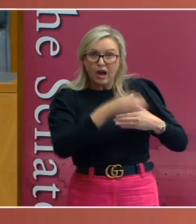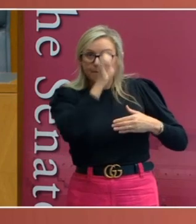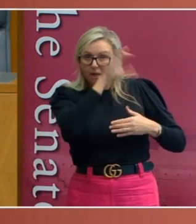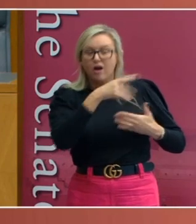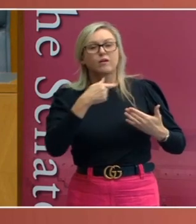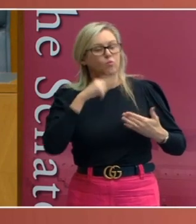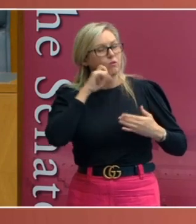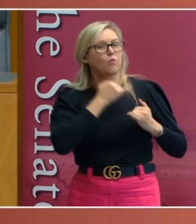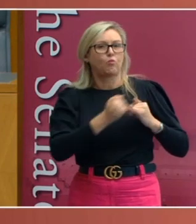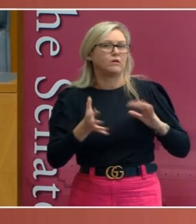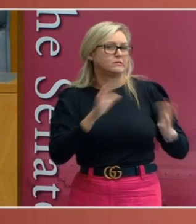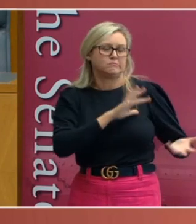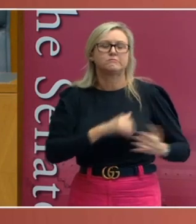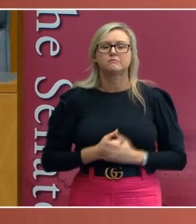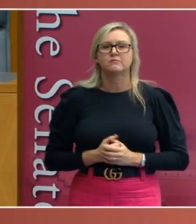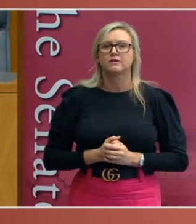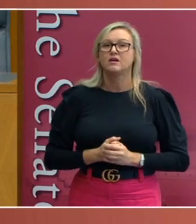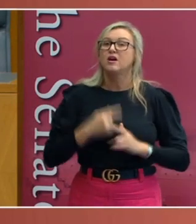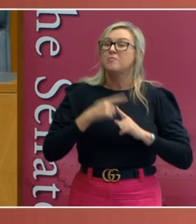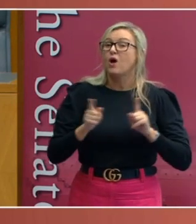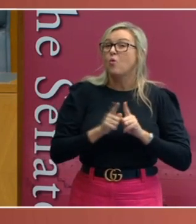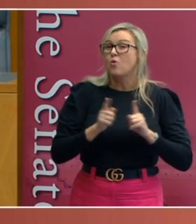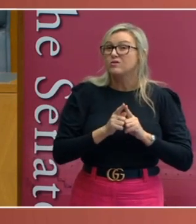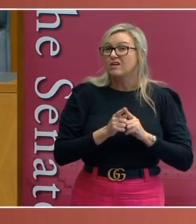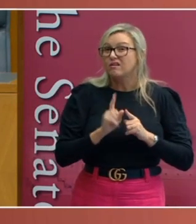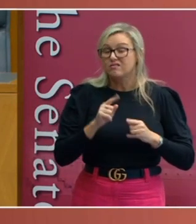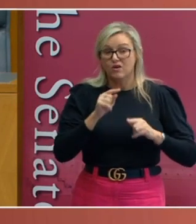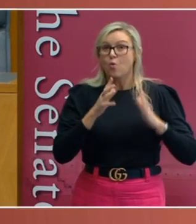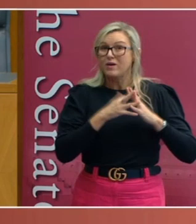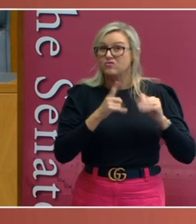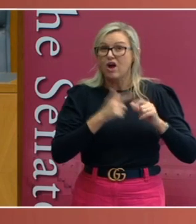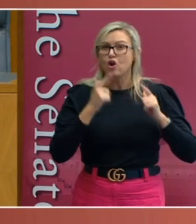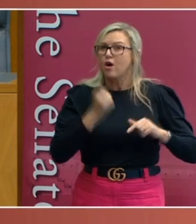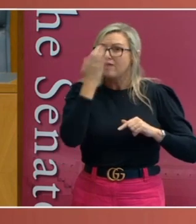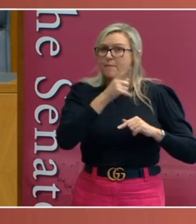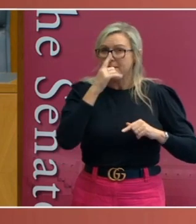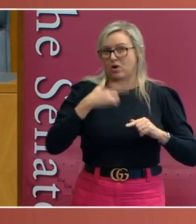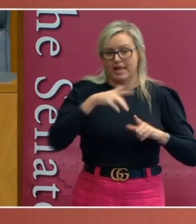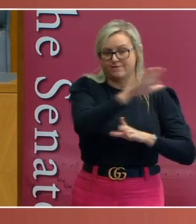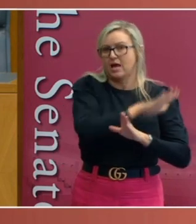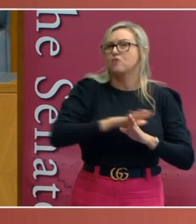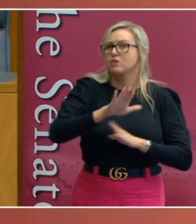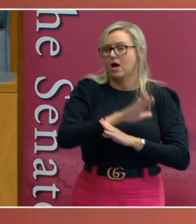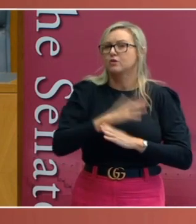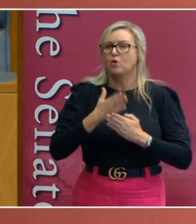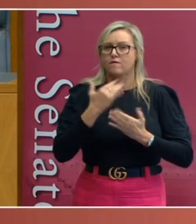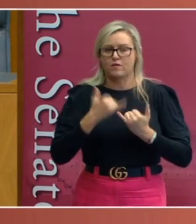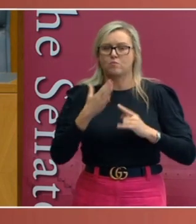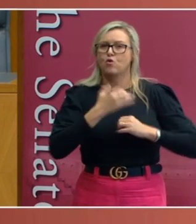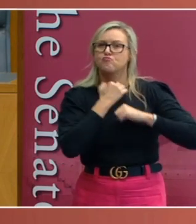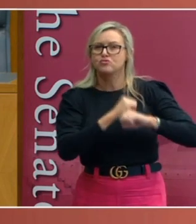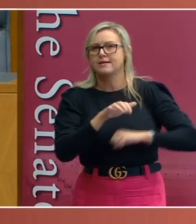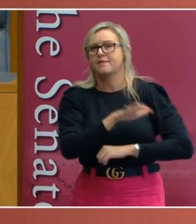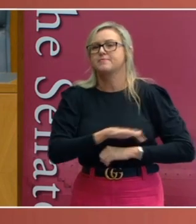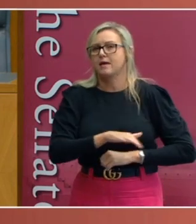was also really important to protect a number of very vulnerable Aboriginal communities. So, there were economic and human